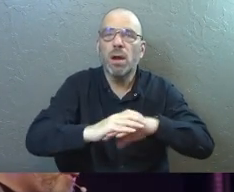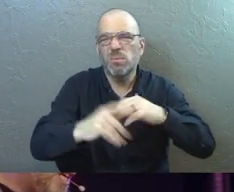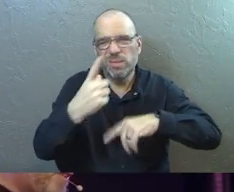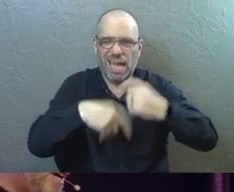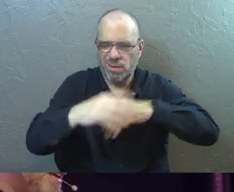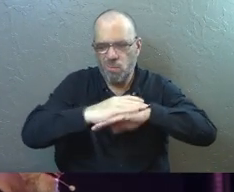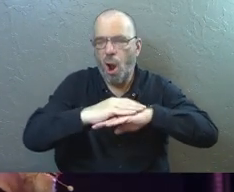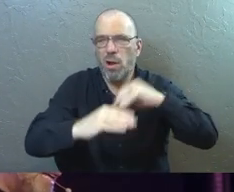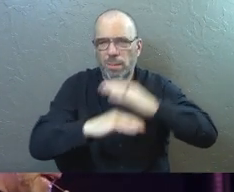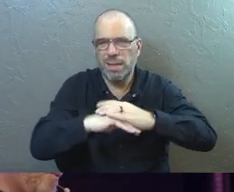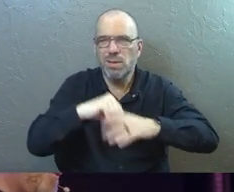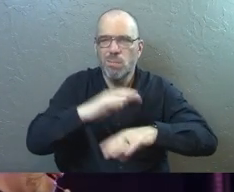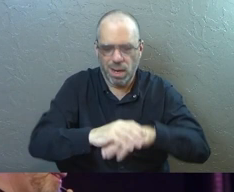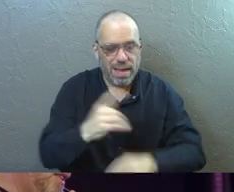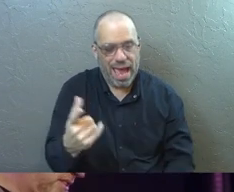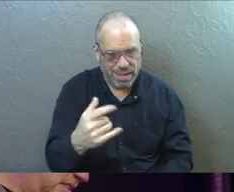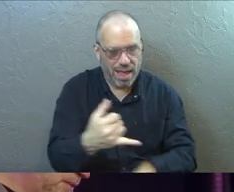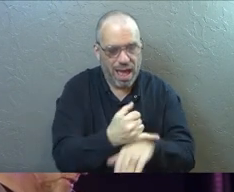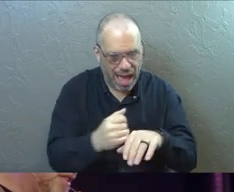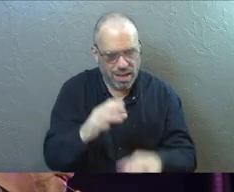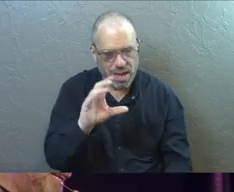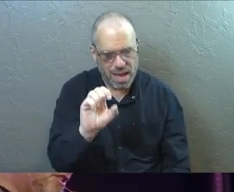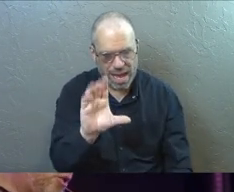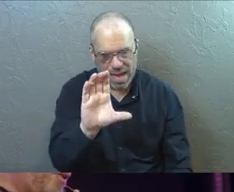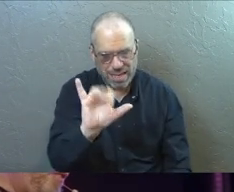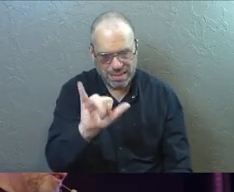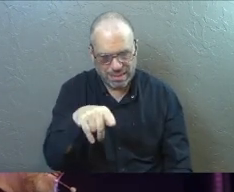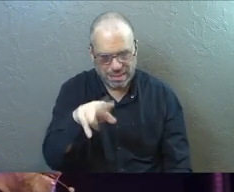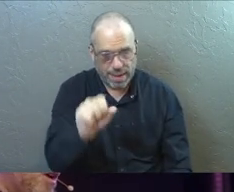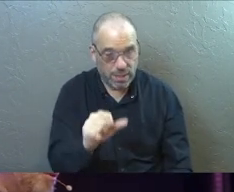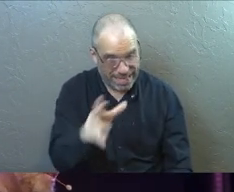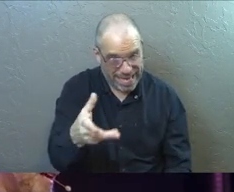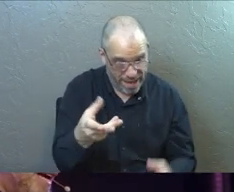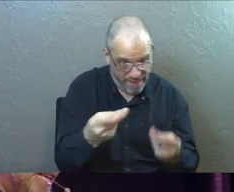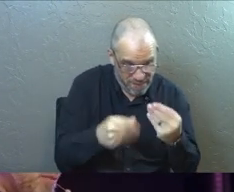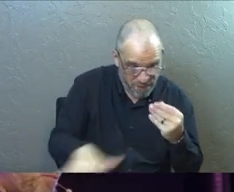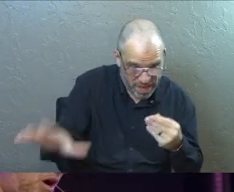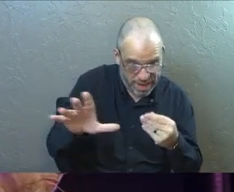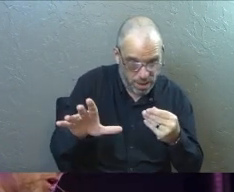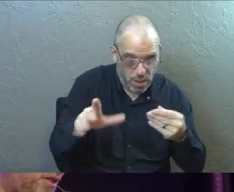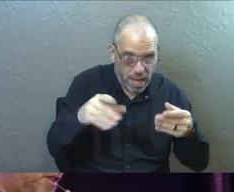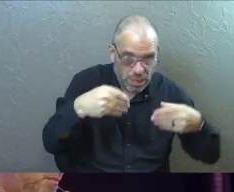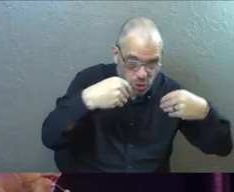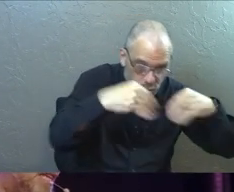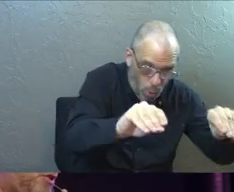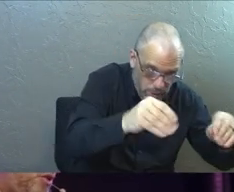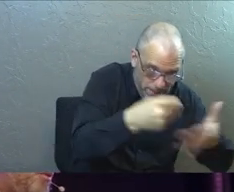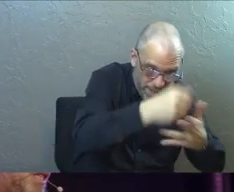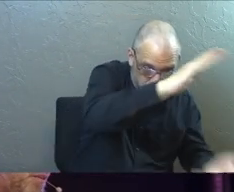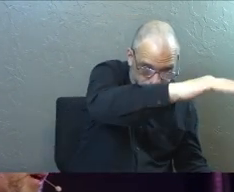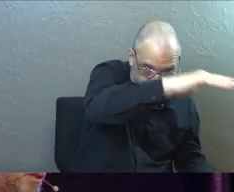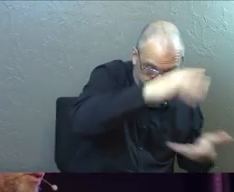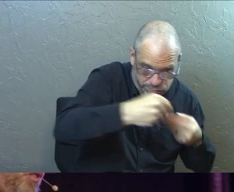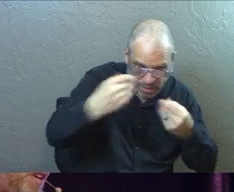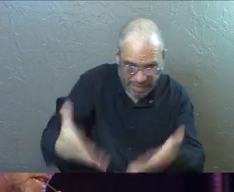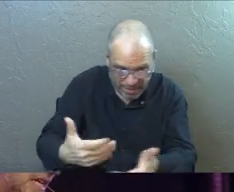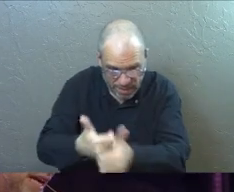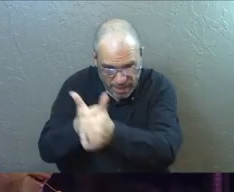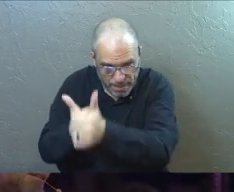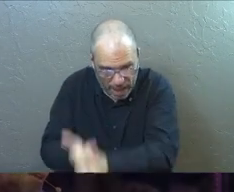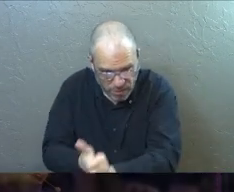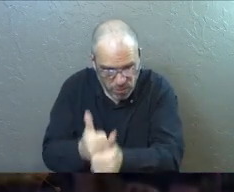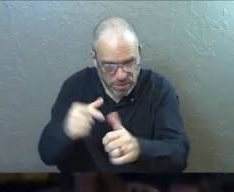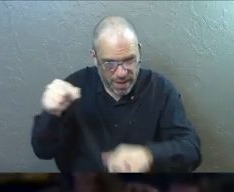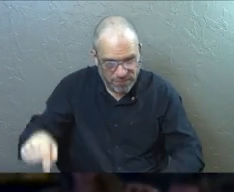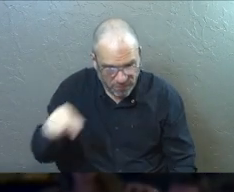was from the tribe of Levi and he came from the island of Cyprus. He sold a field he owned and he brought the money to the apostles' feet